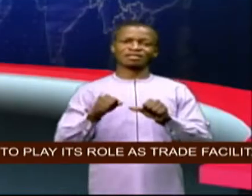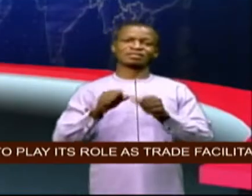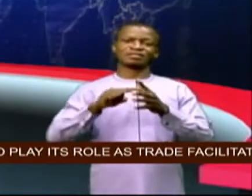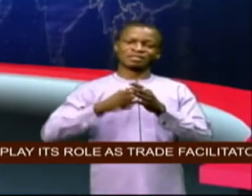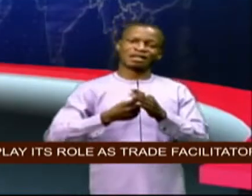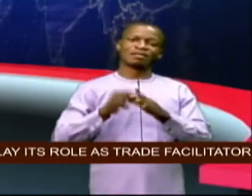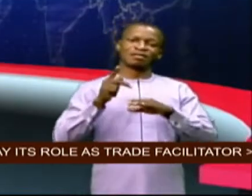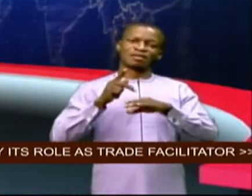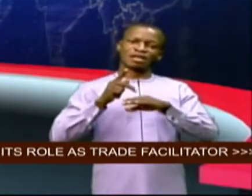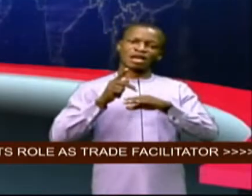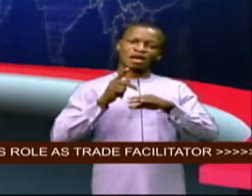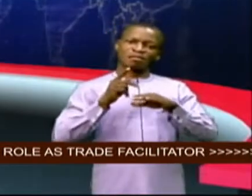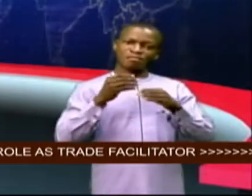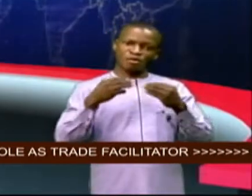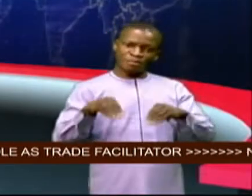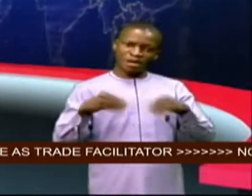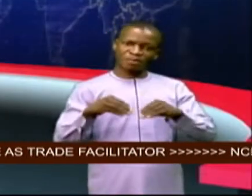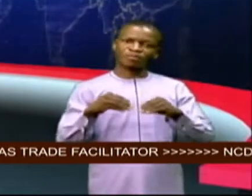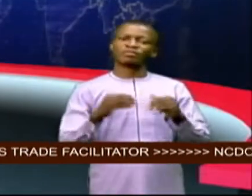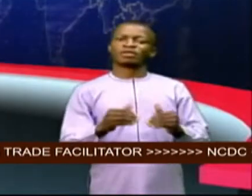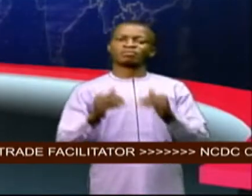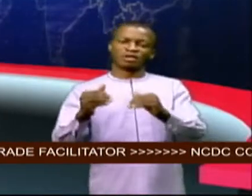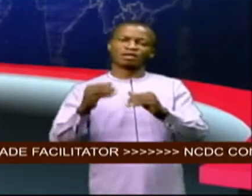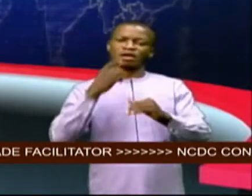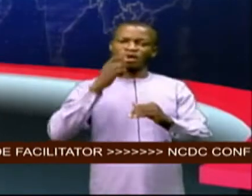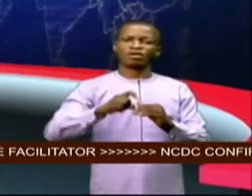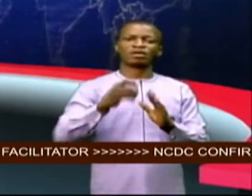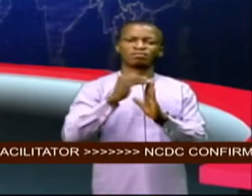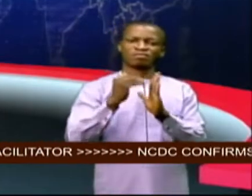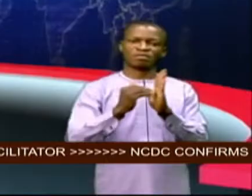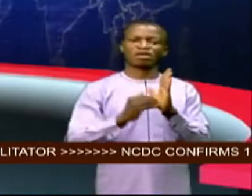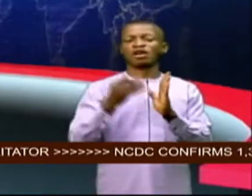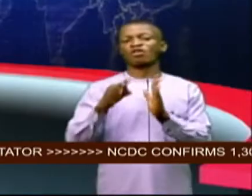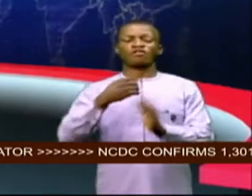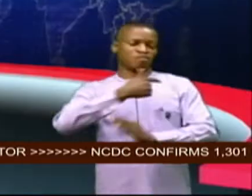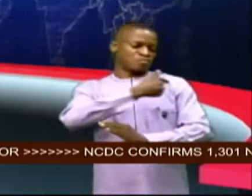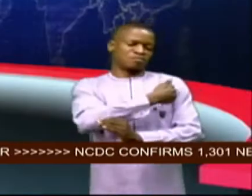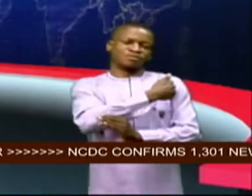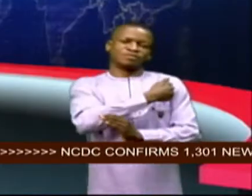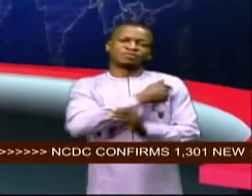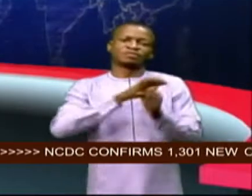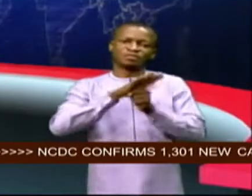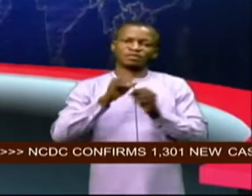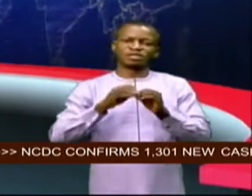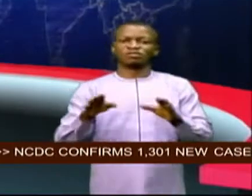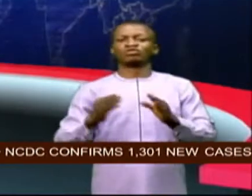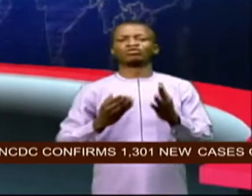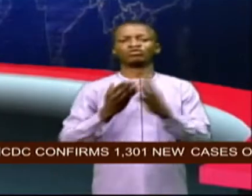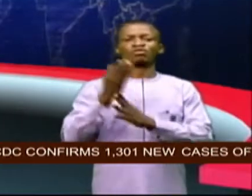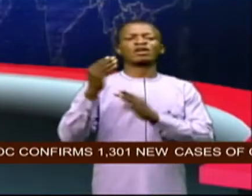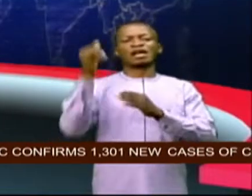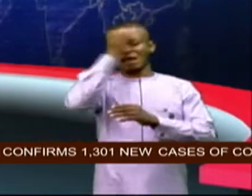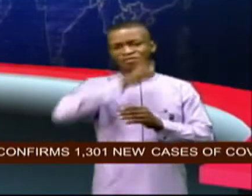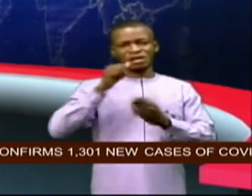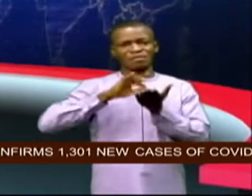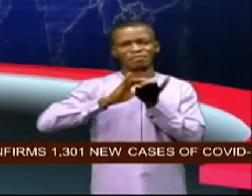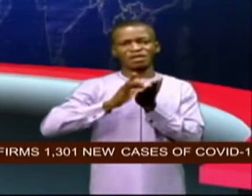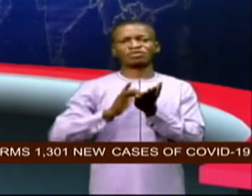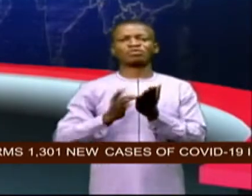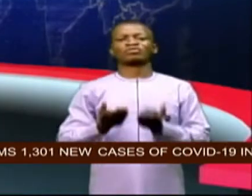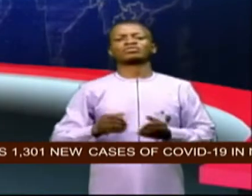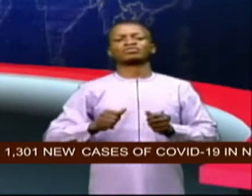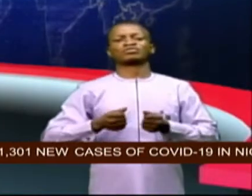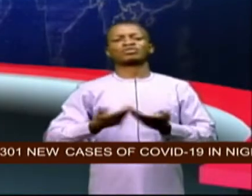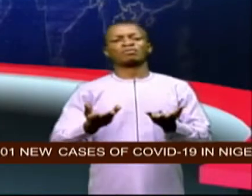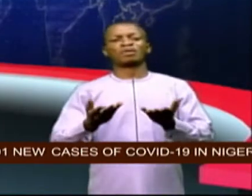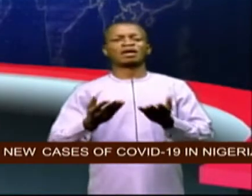pre-orders for their kobe 19 vaccine allocation through the african medical supplies platform this is coming